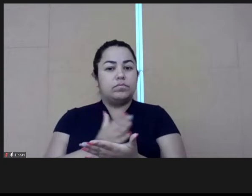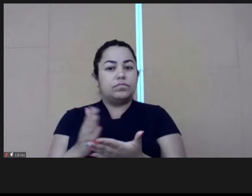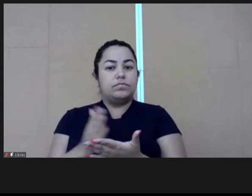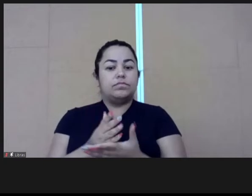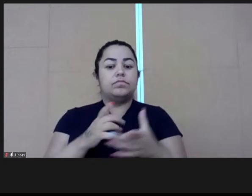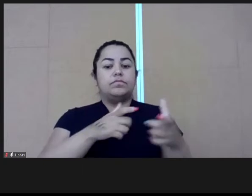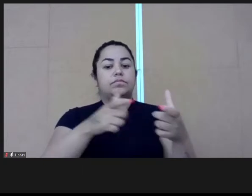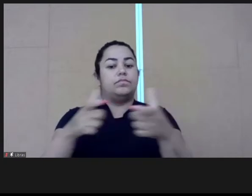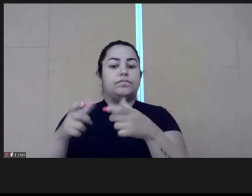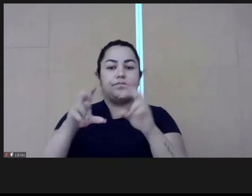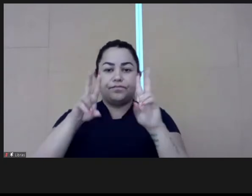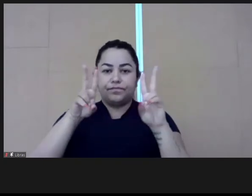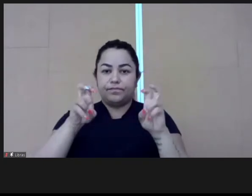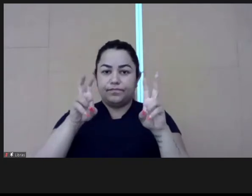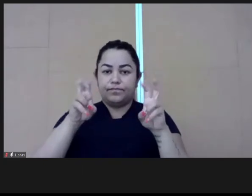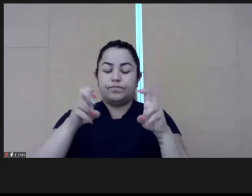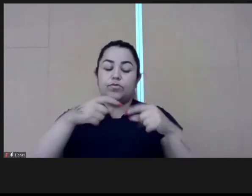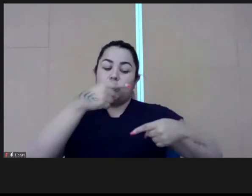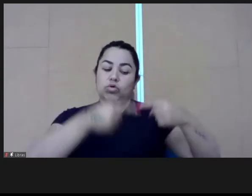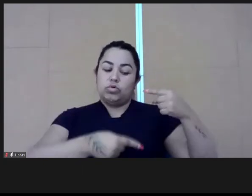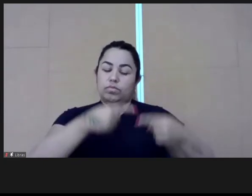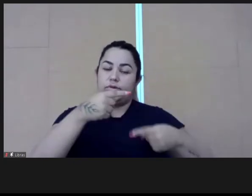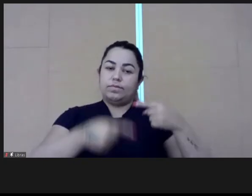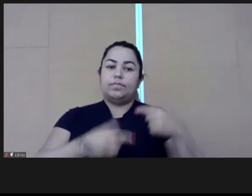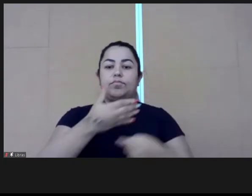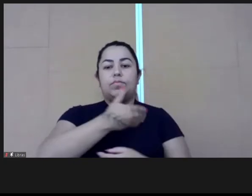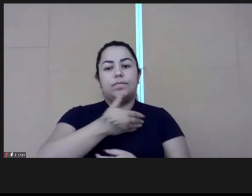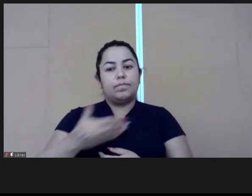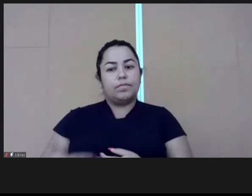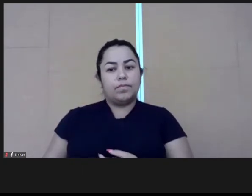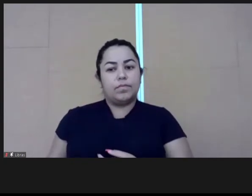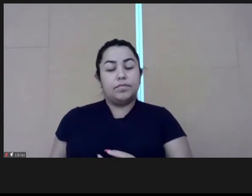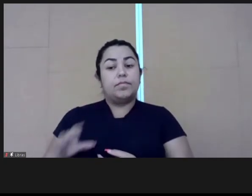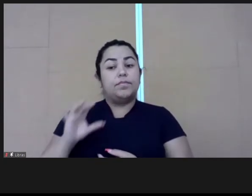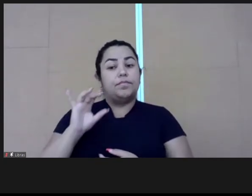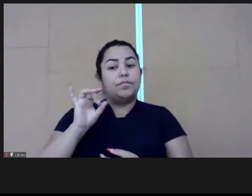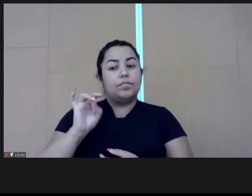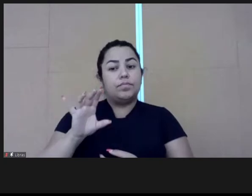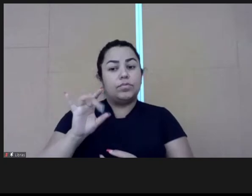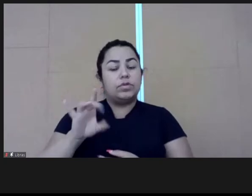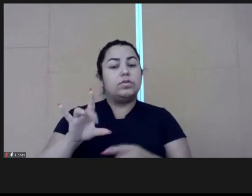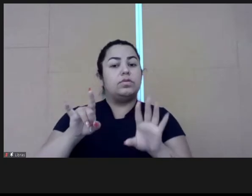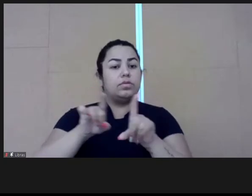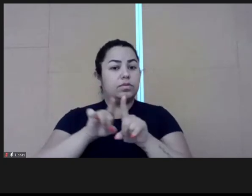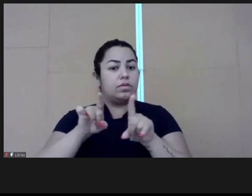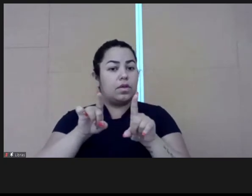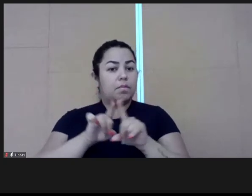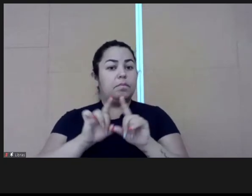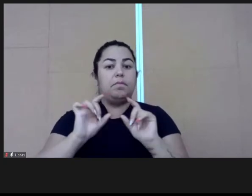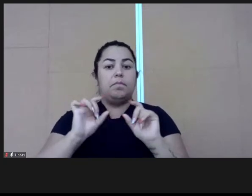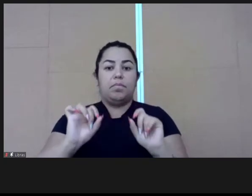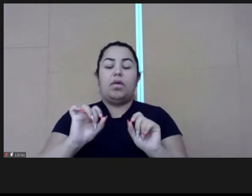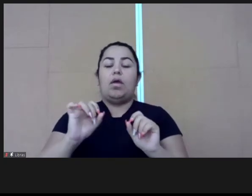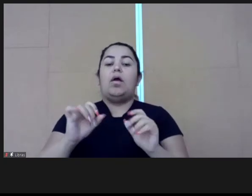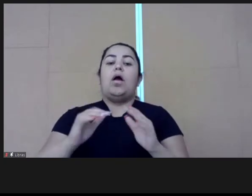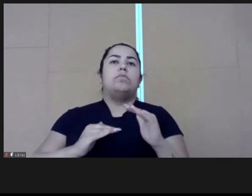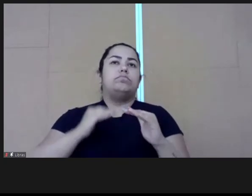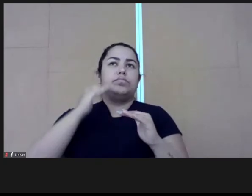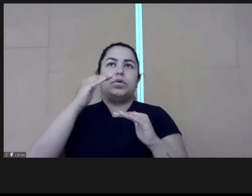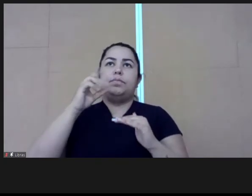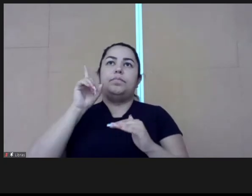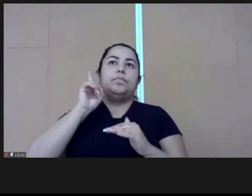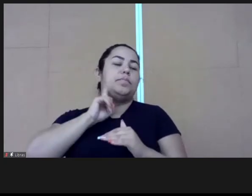of some areas in the public sector, not just for high executives.